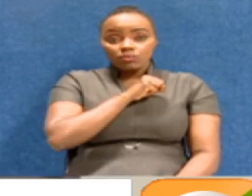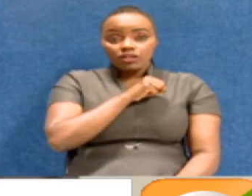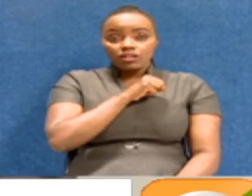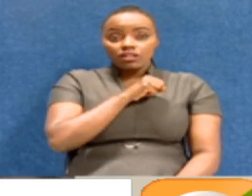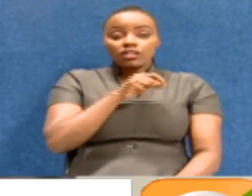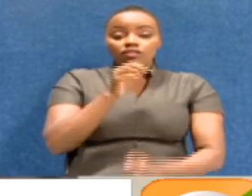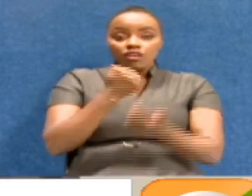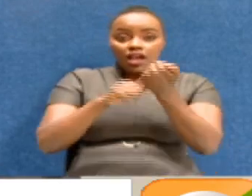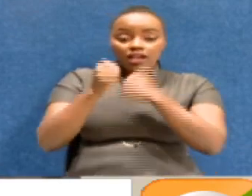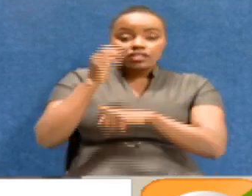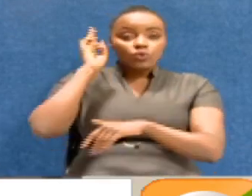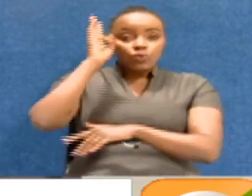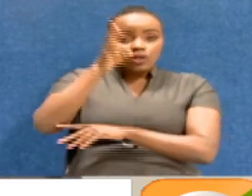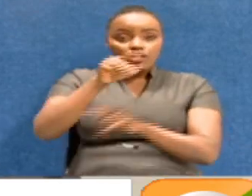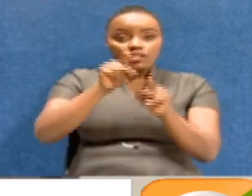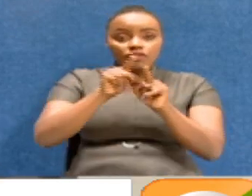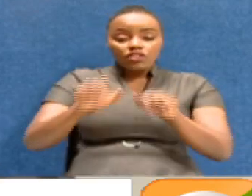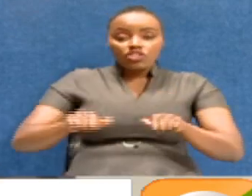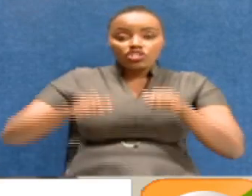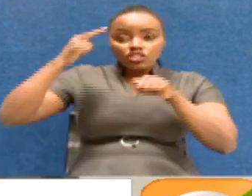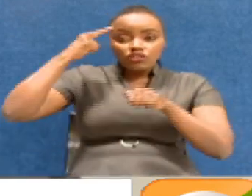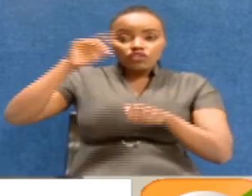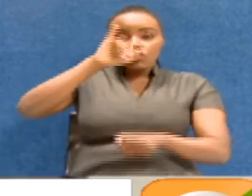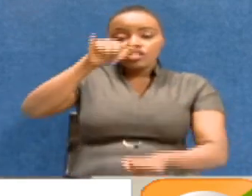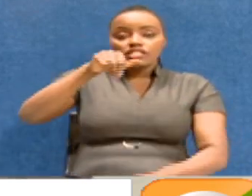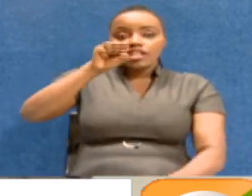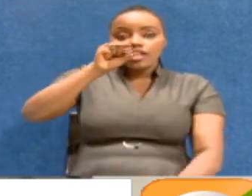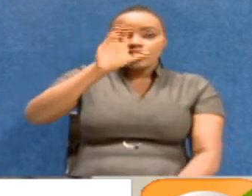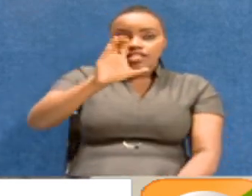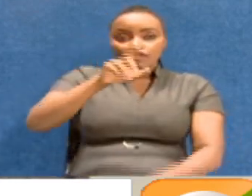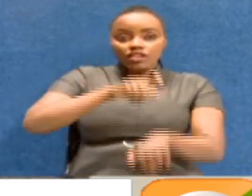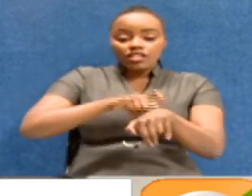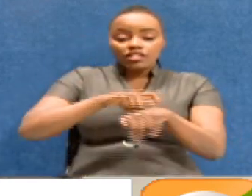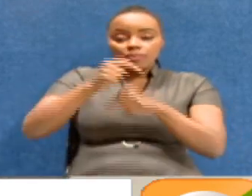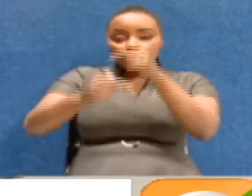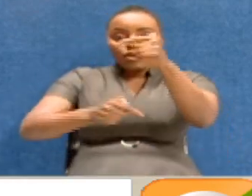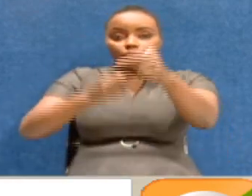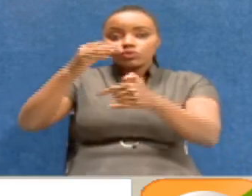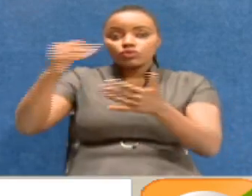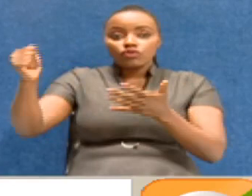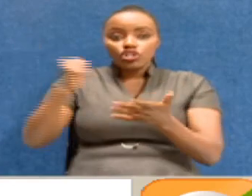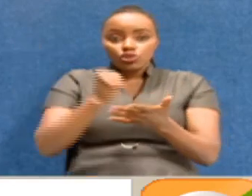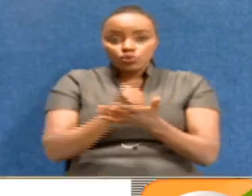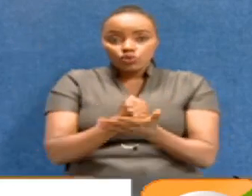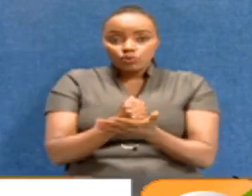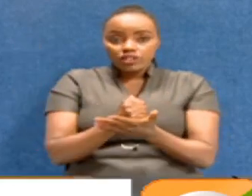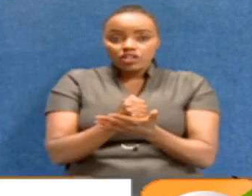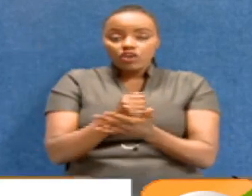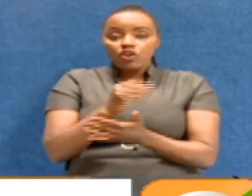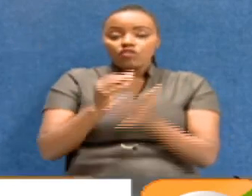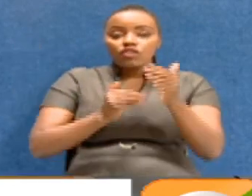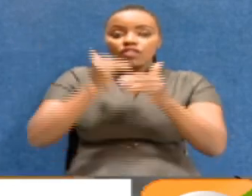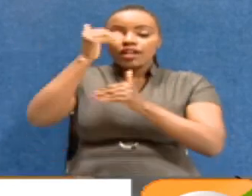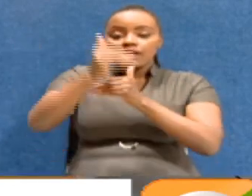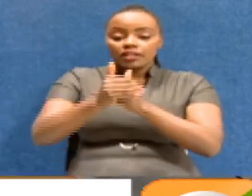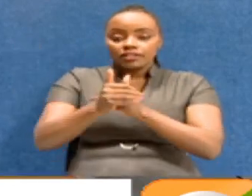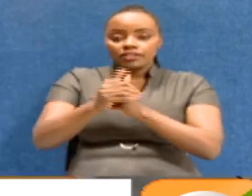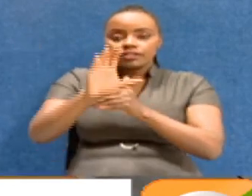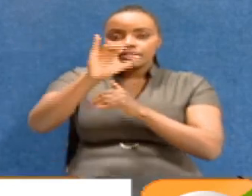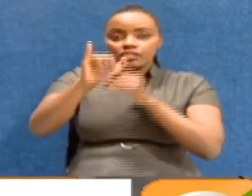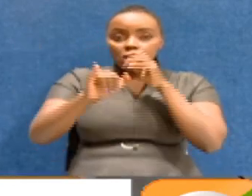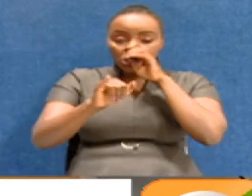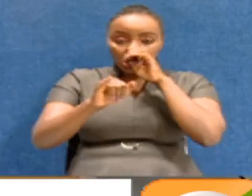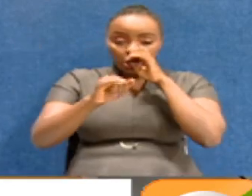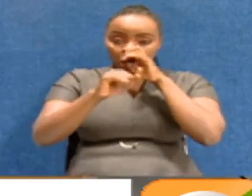also be acting as the chair of the judicial service commission during the process of recruitment of the next chief justice.